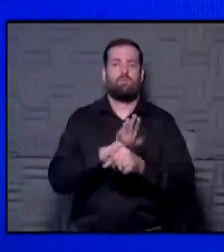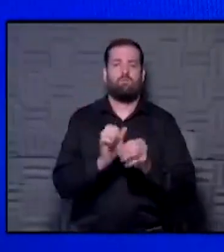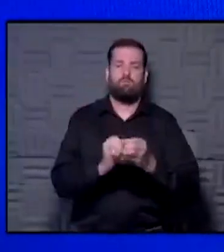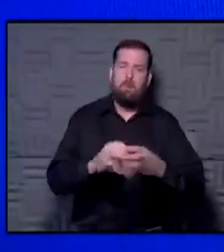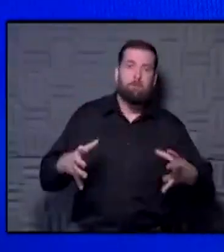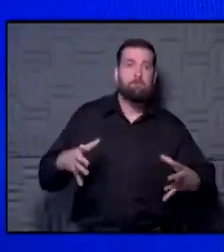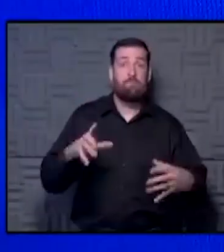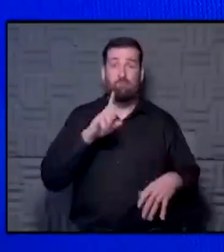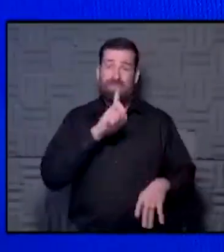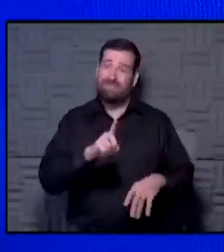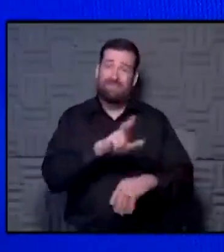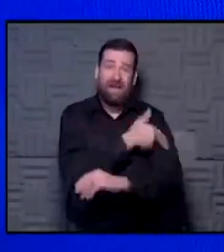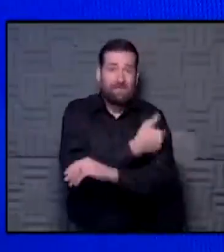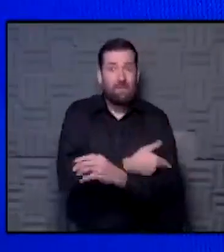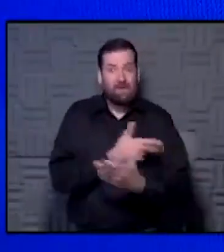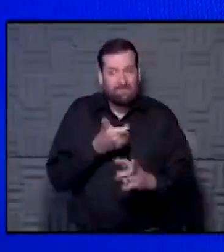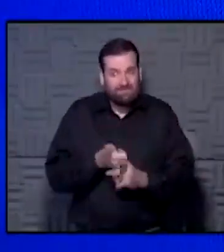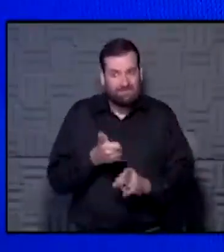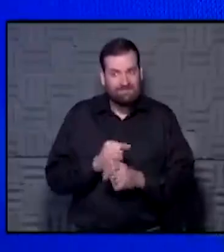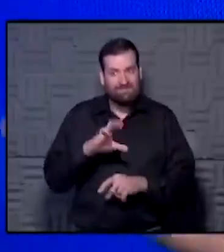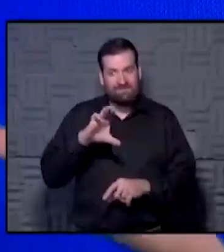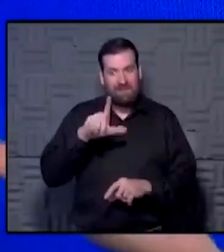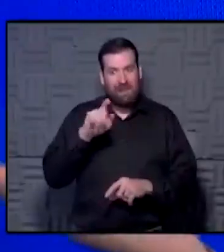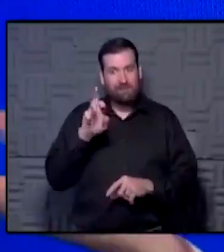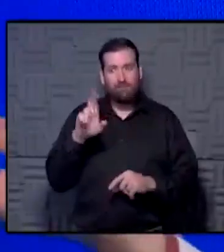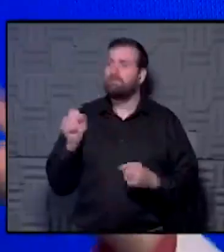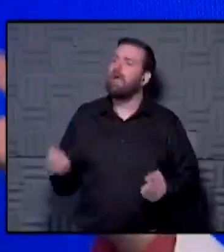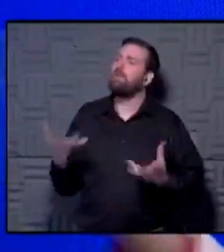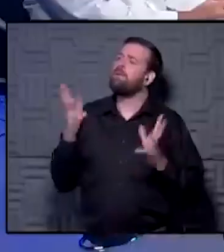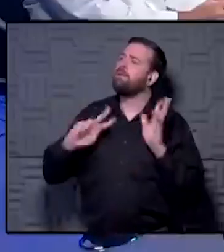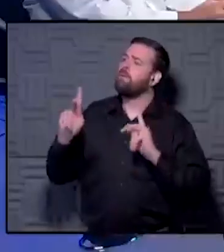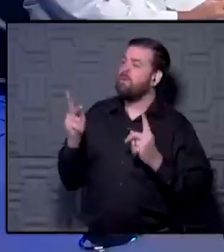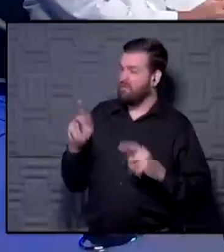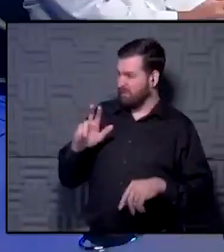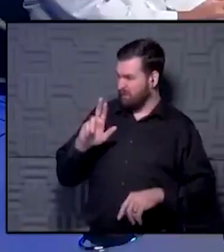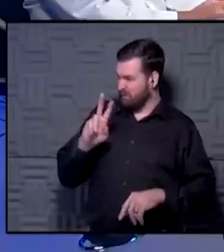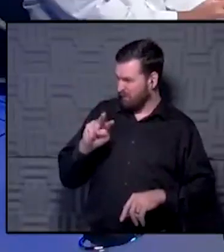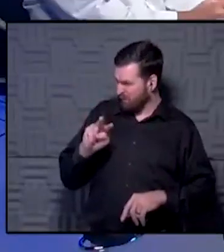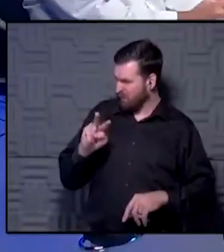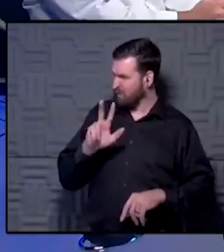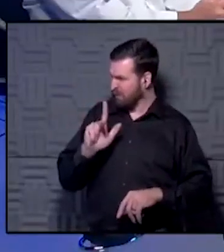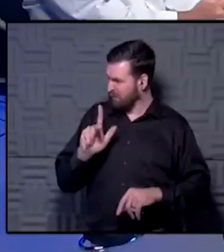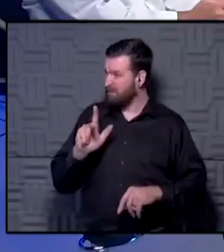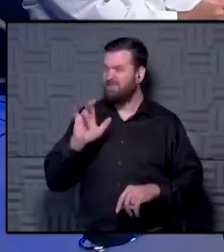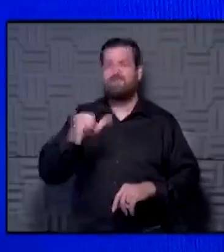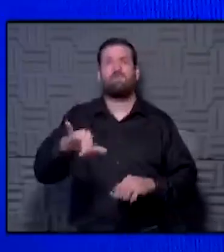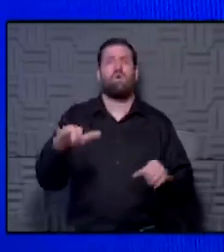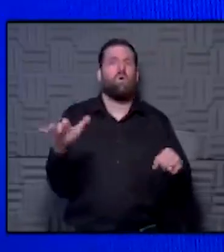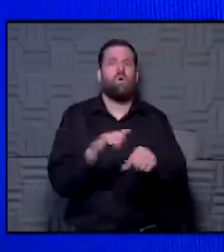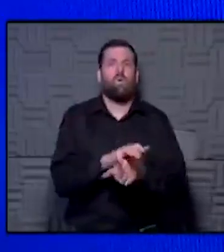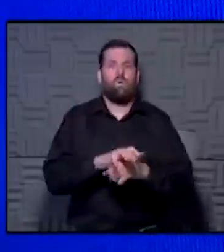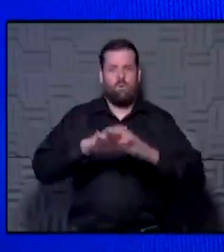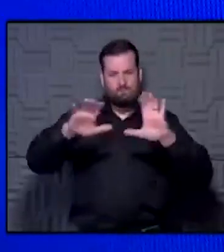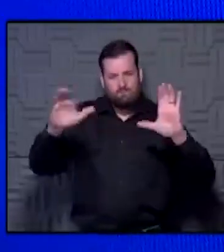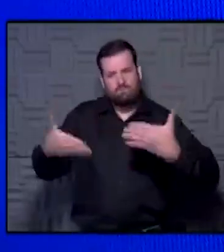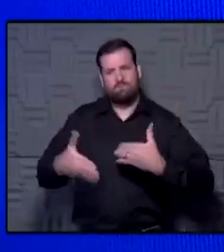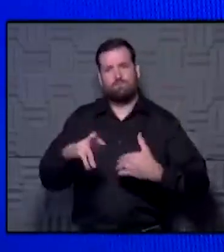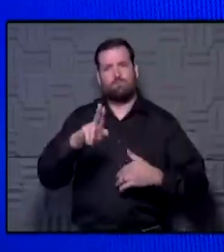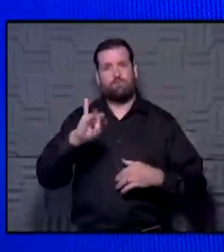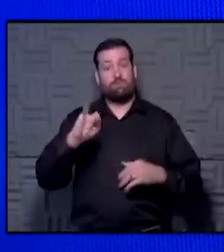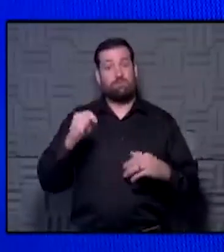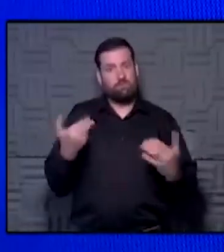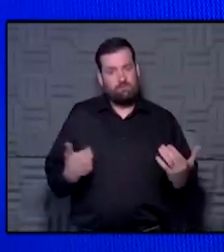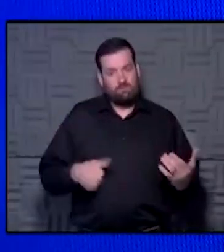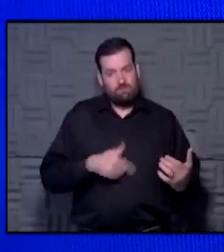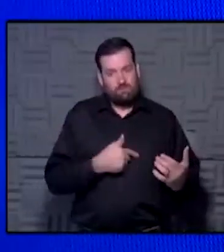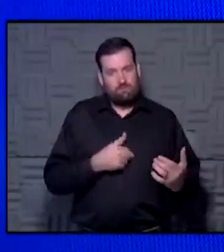technically a hospital is a hot spot slash cluster. I mean, how many people do we have today? 22, 23? Yeah, 22. That's our entire ward, the ICU. mean, we are a hot